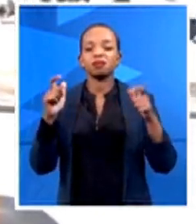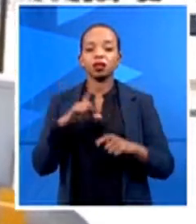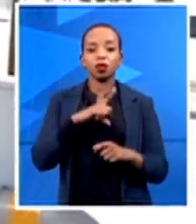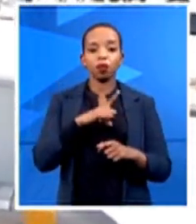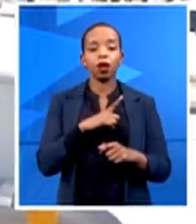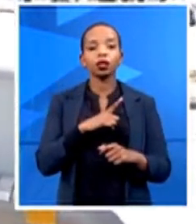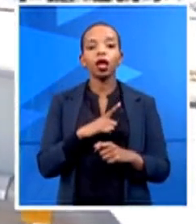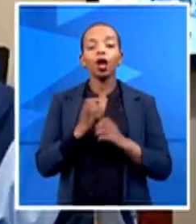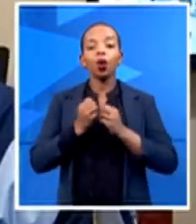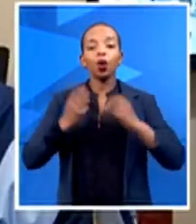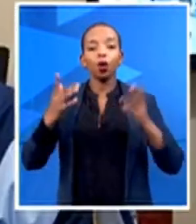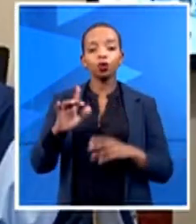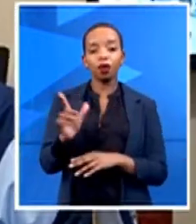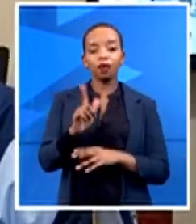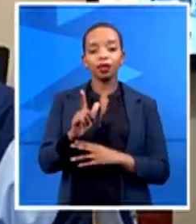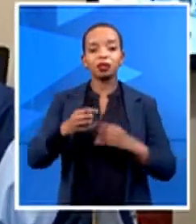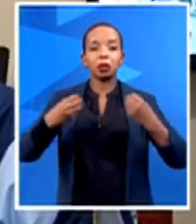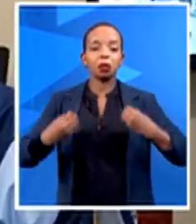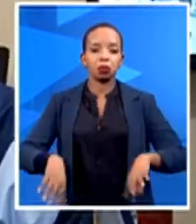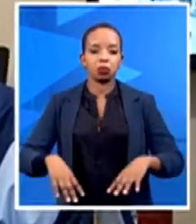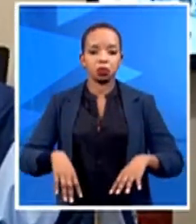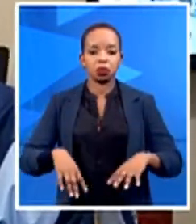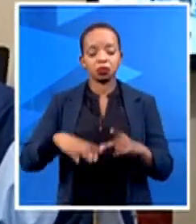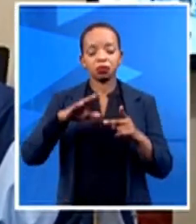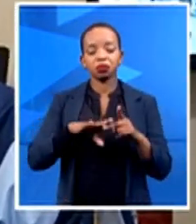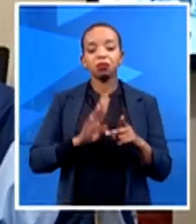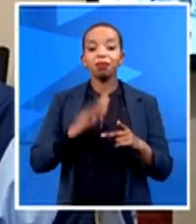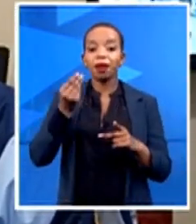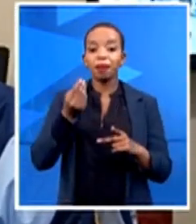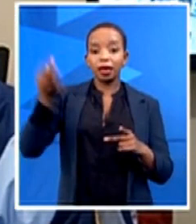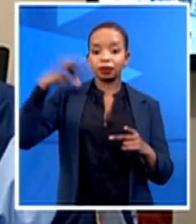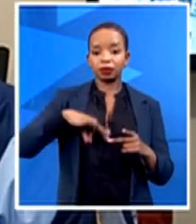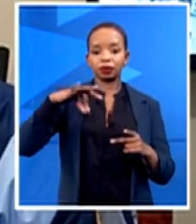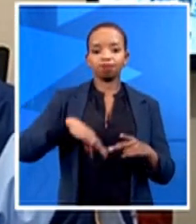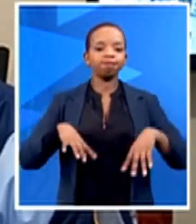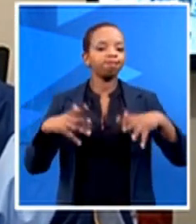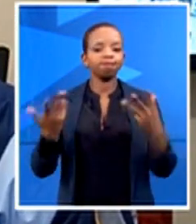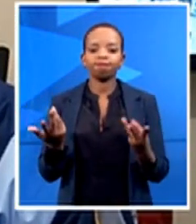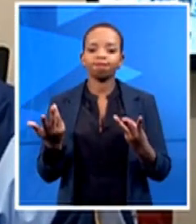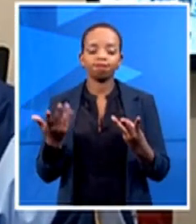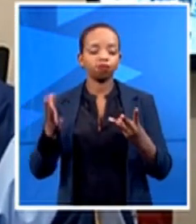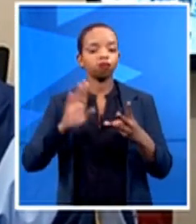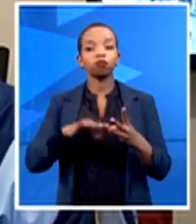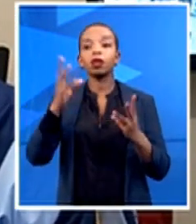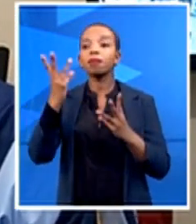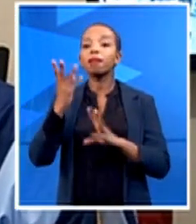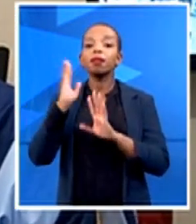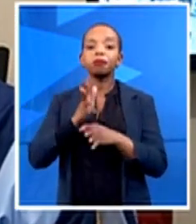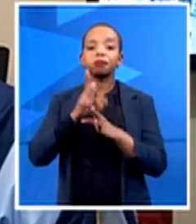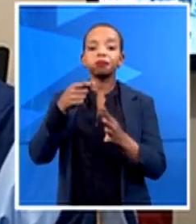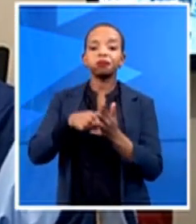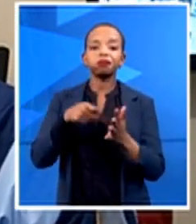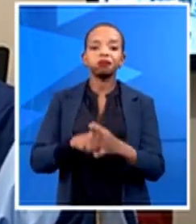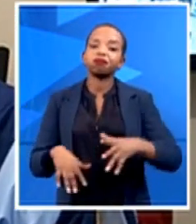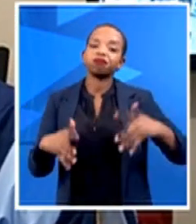We've lost a lot of income. The sales have dropped tremendously. My staff, some of